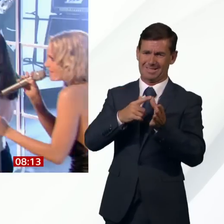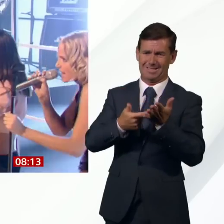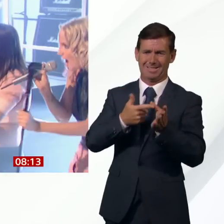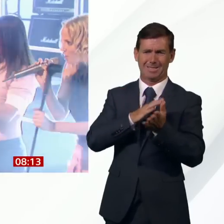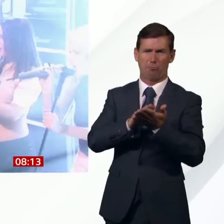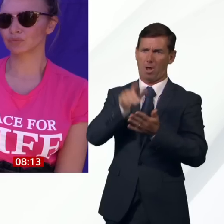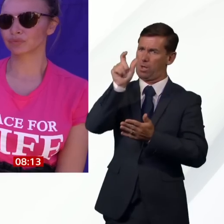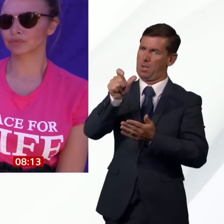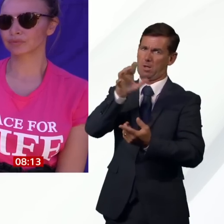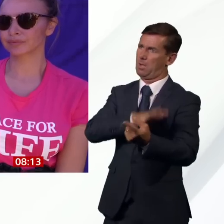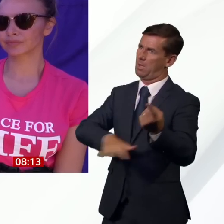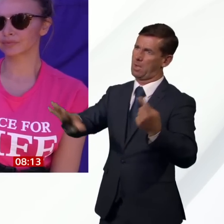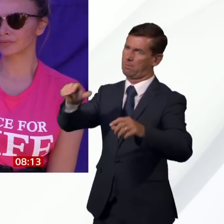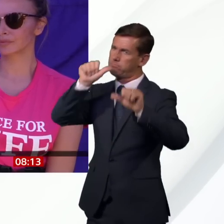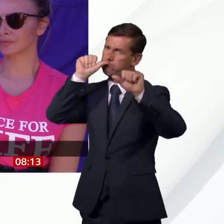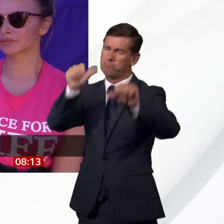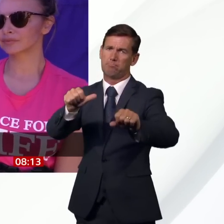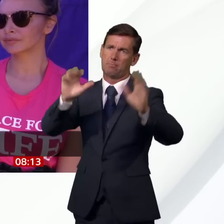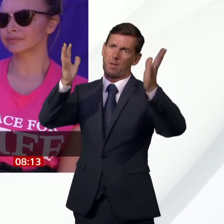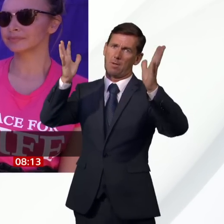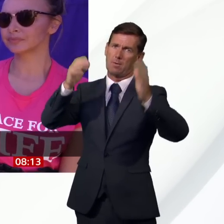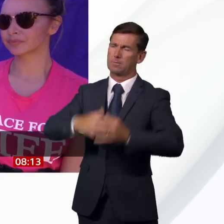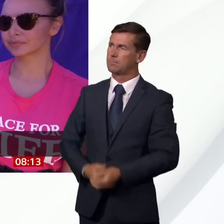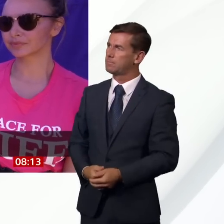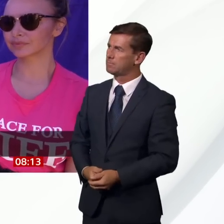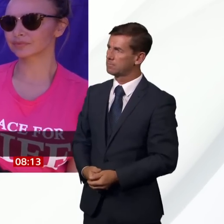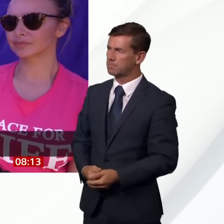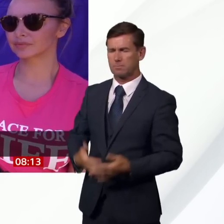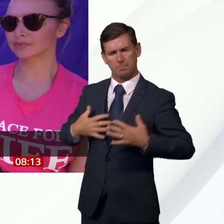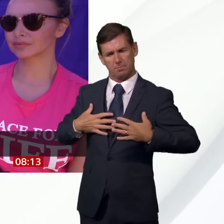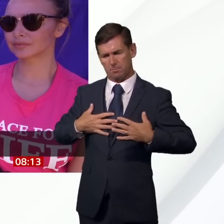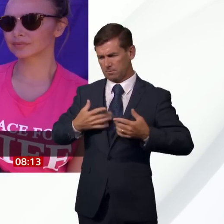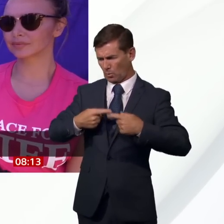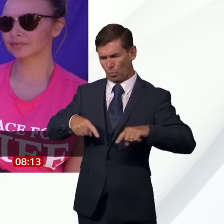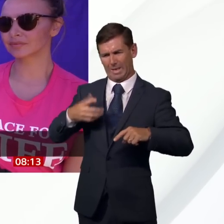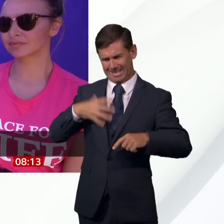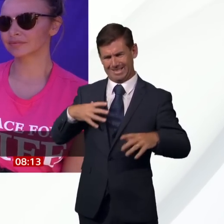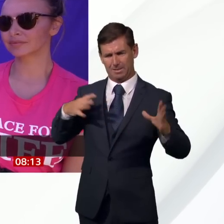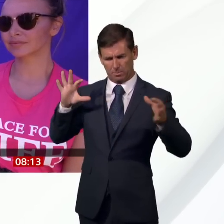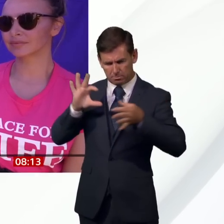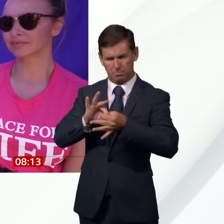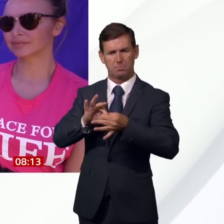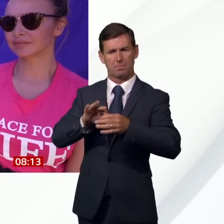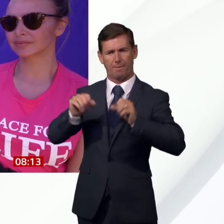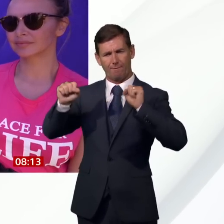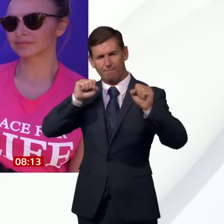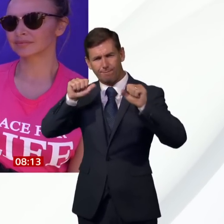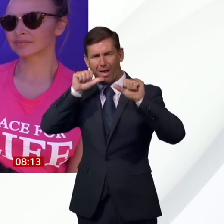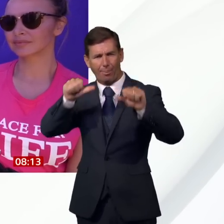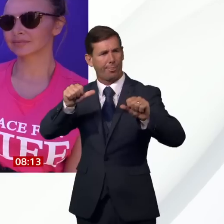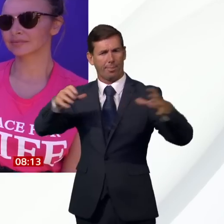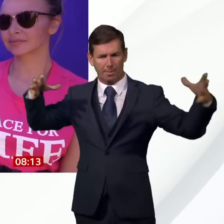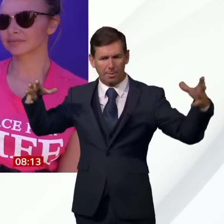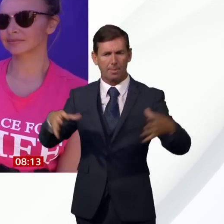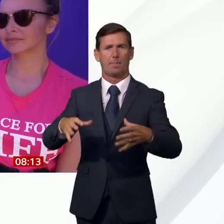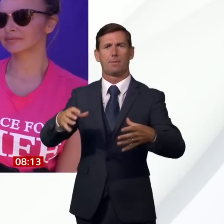to come together. It's an amazing opportunity to come together with the fans. The people that supported Sarah through her illness and get together to fight, you